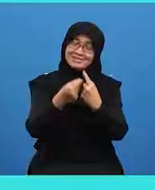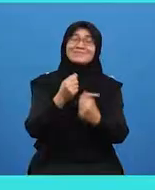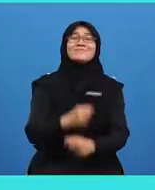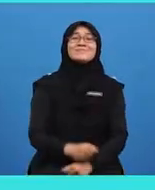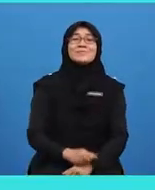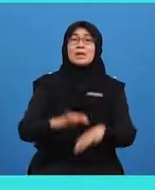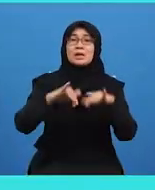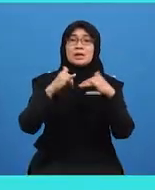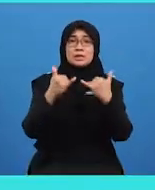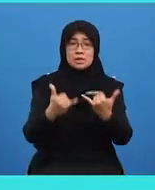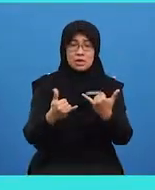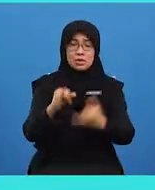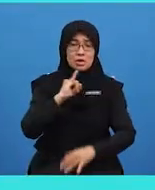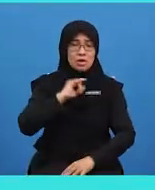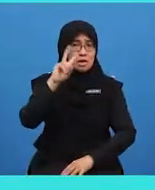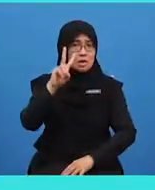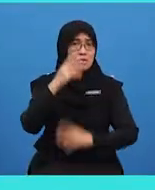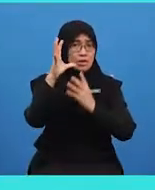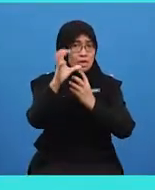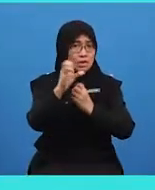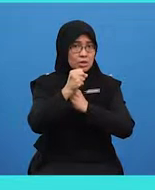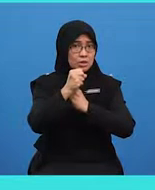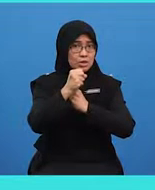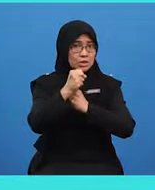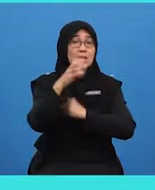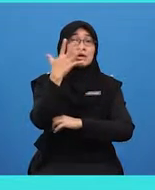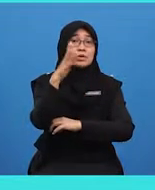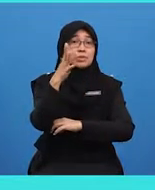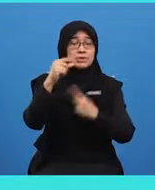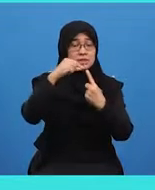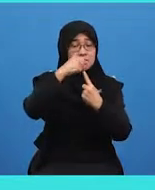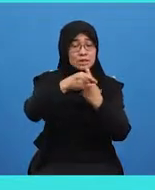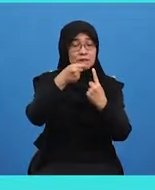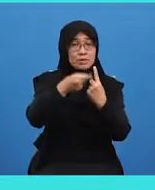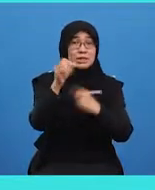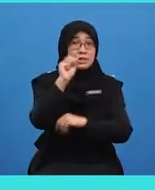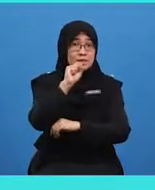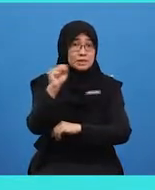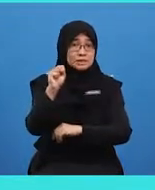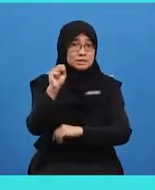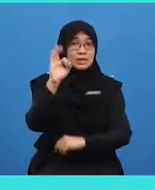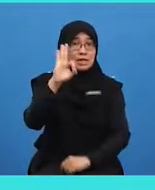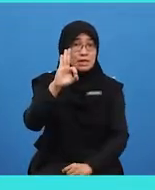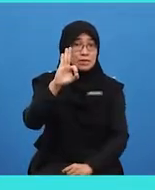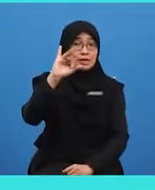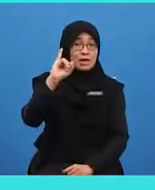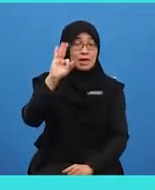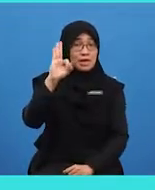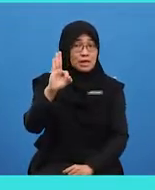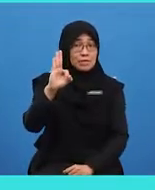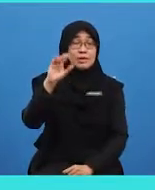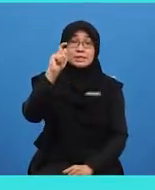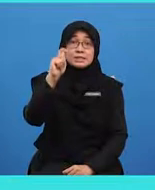Now, I've got 15 bananas. F-I-F-T